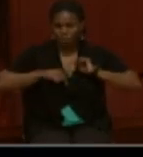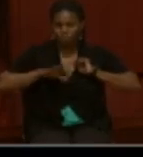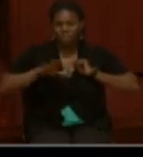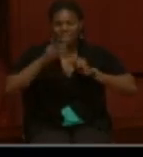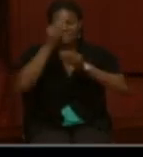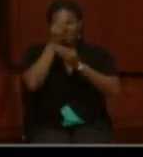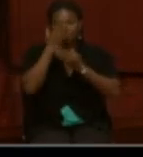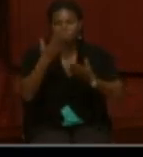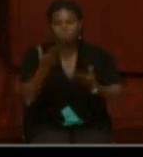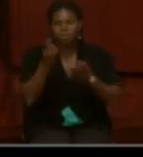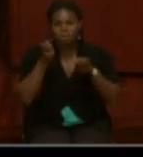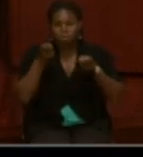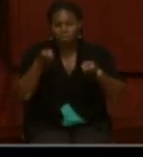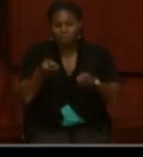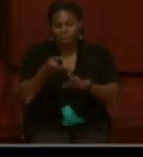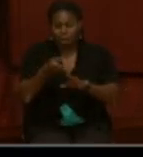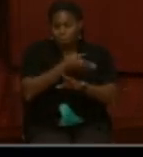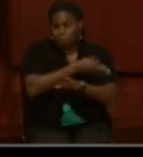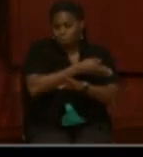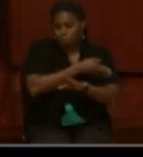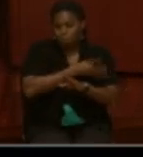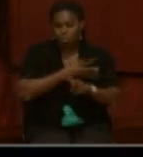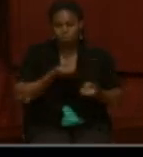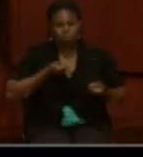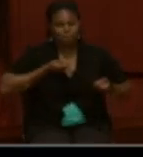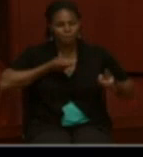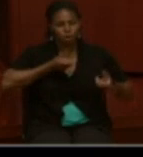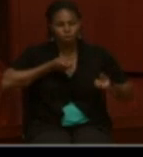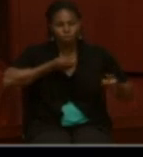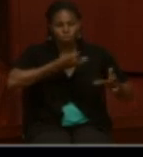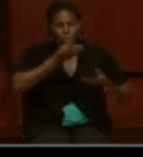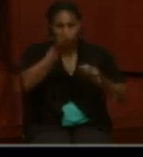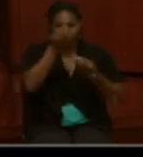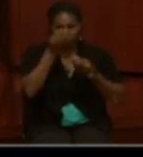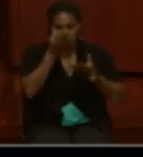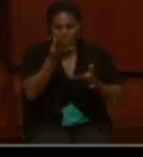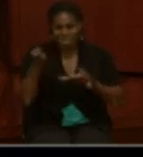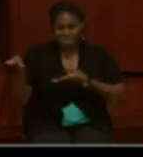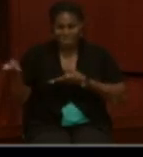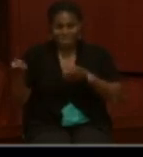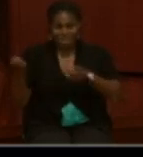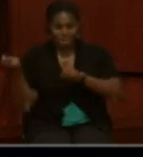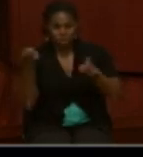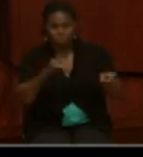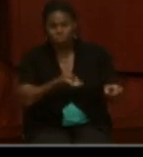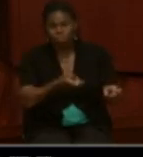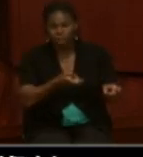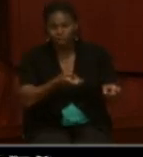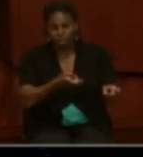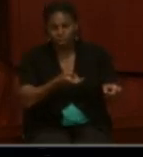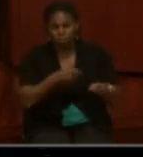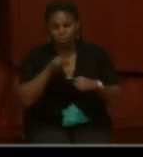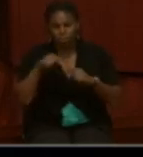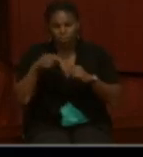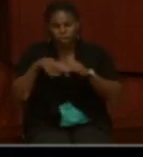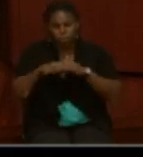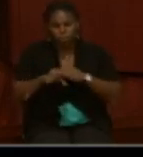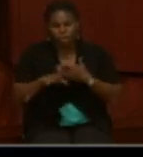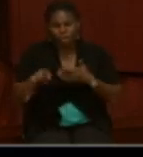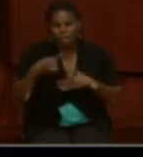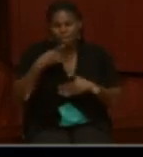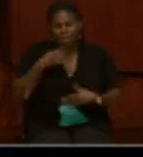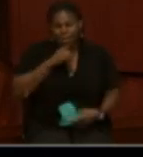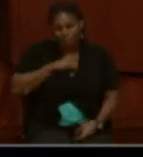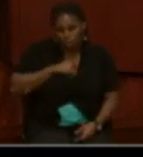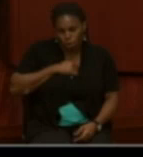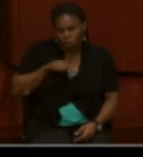information provided before that would have been verbal information that he provided at the time of his enlistment. So he's the one that's saying how old he